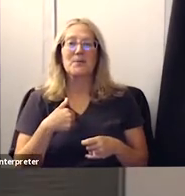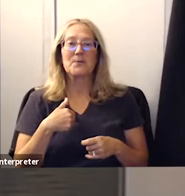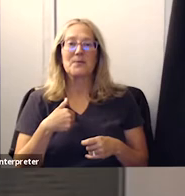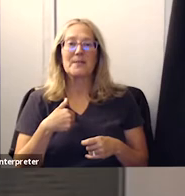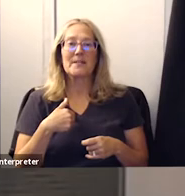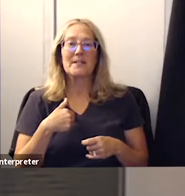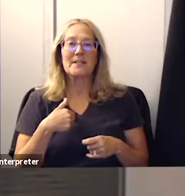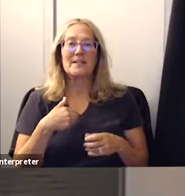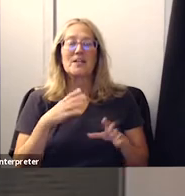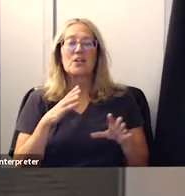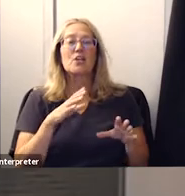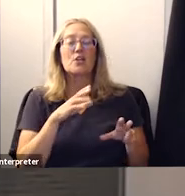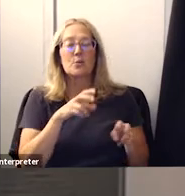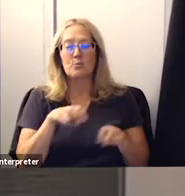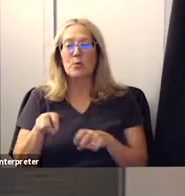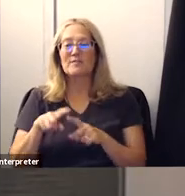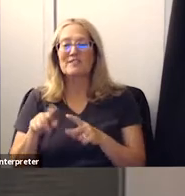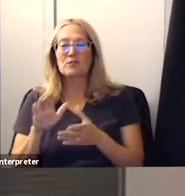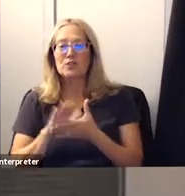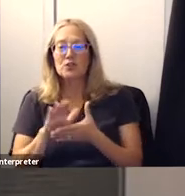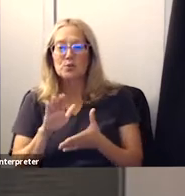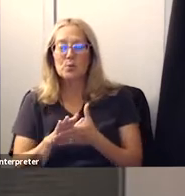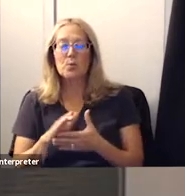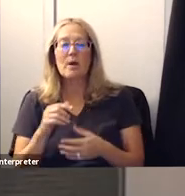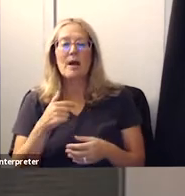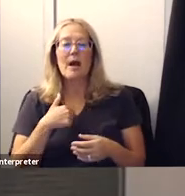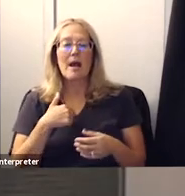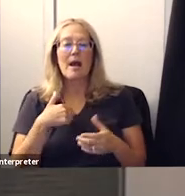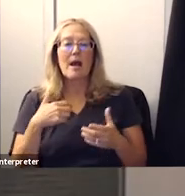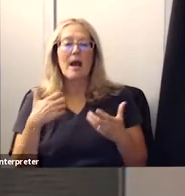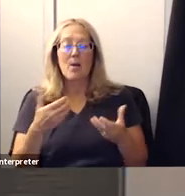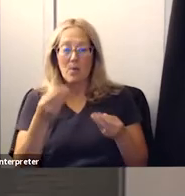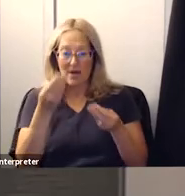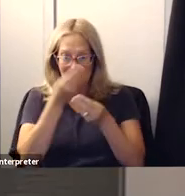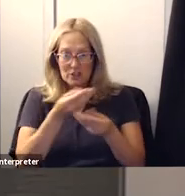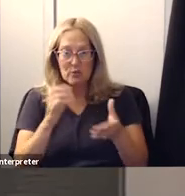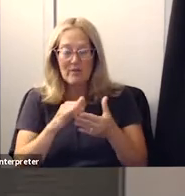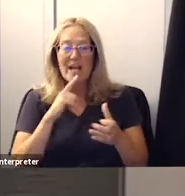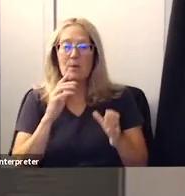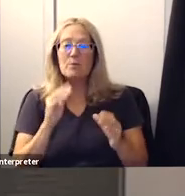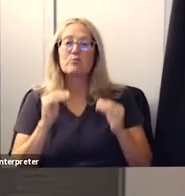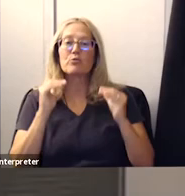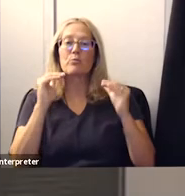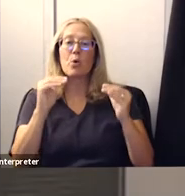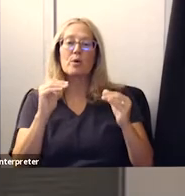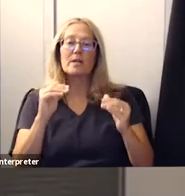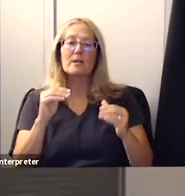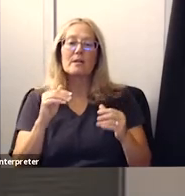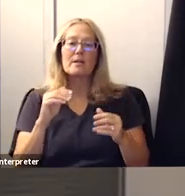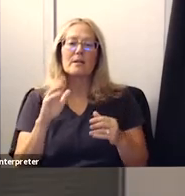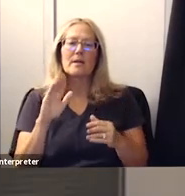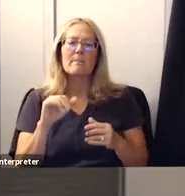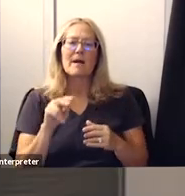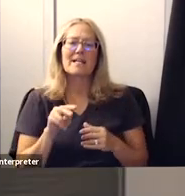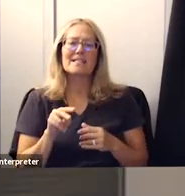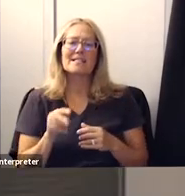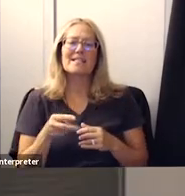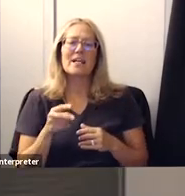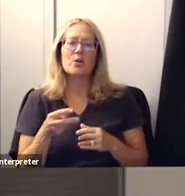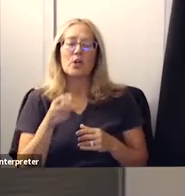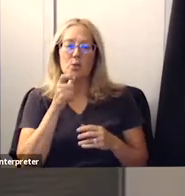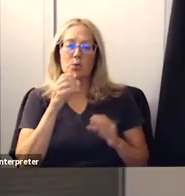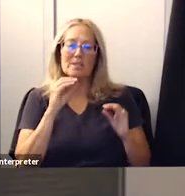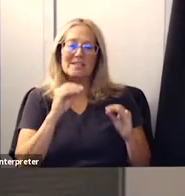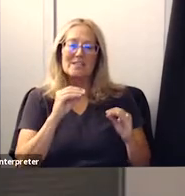we moved to other schools i was i want you all to know i was promoted i was promoted by a second grader who the